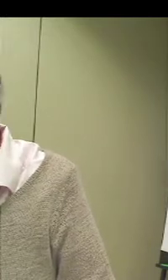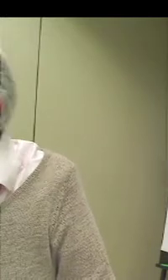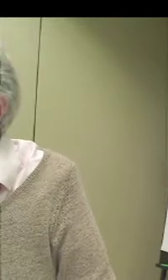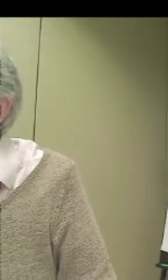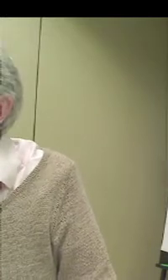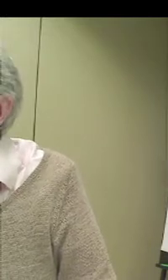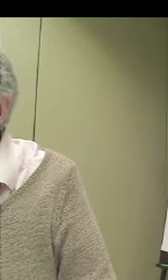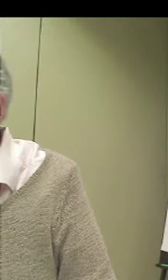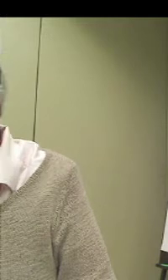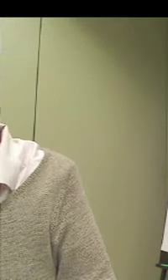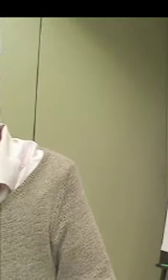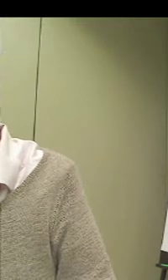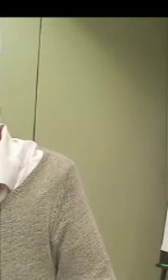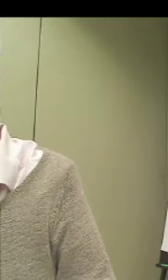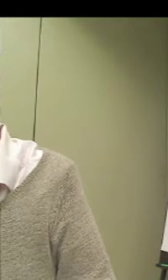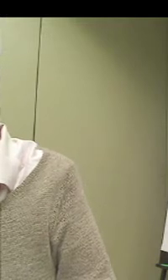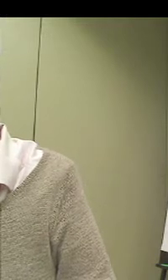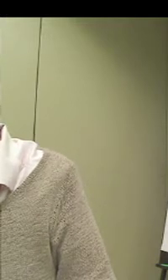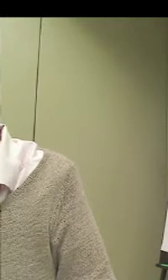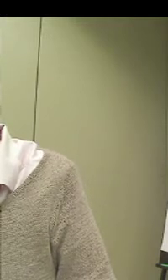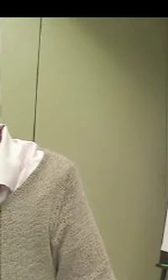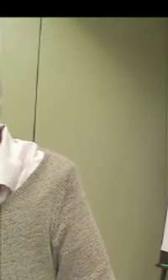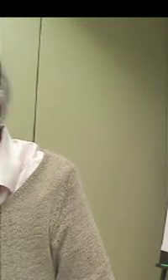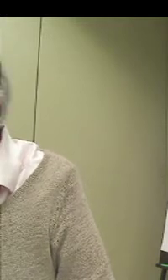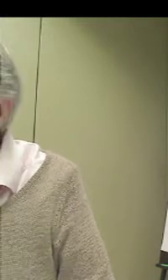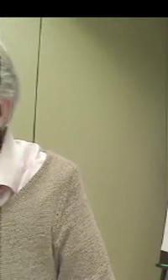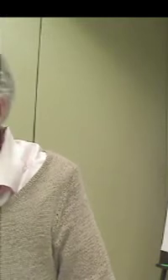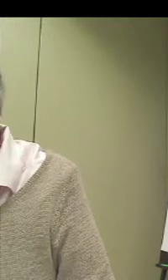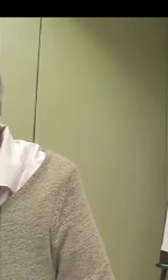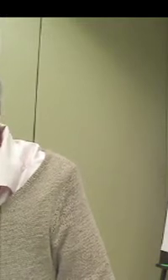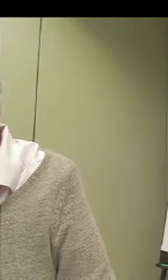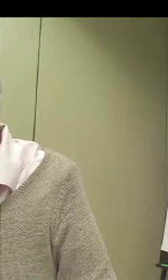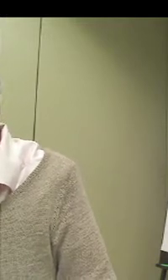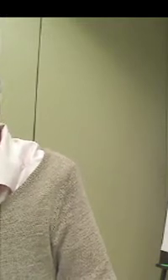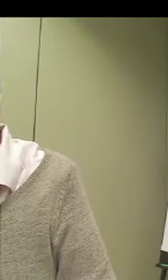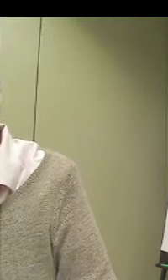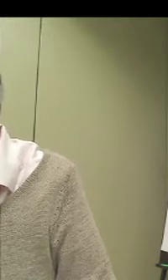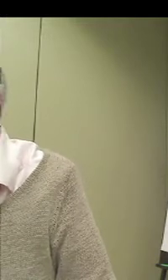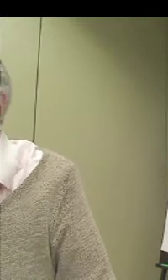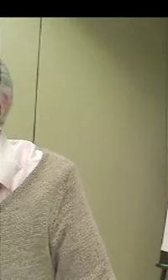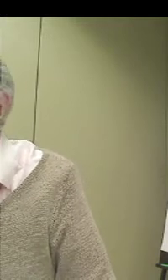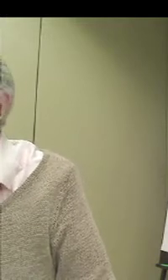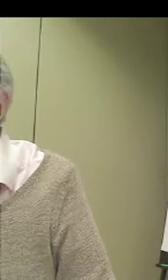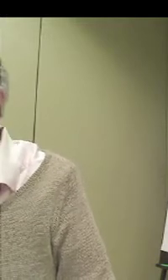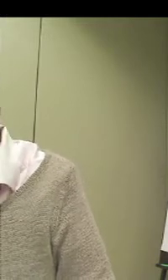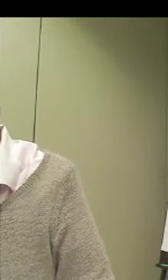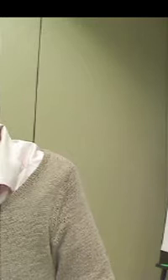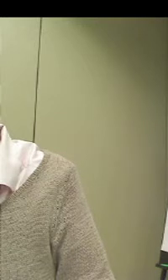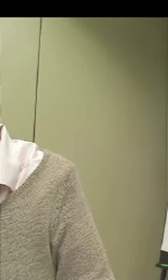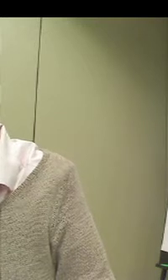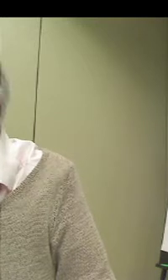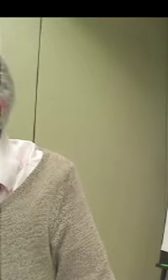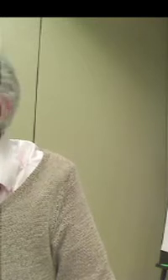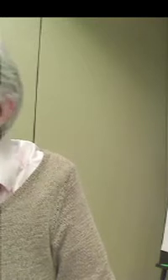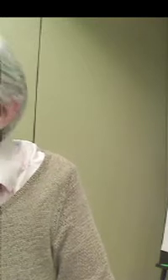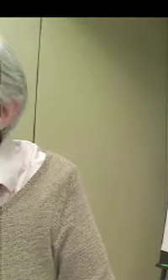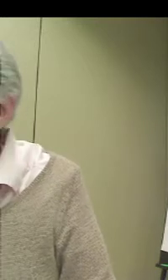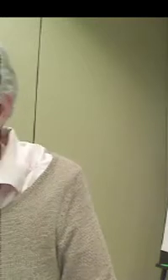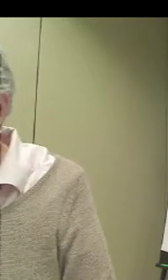visitors. Add to the mix an American Sign Language interpreter to voice information and queries,